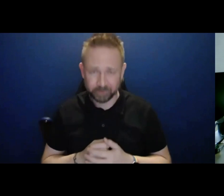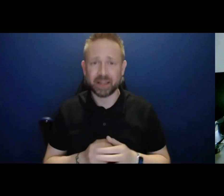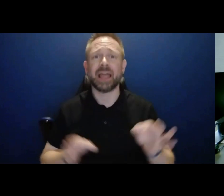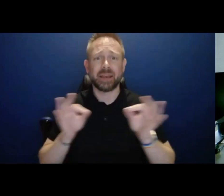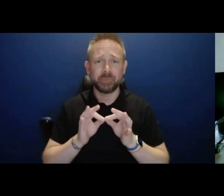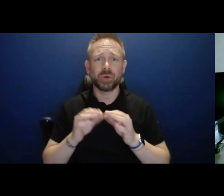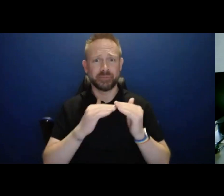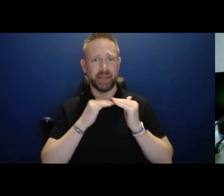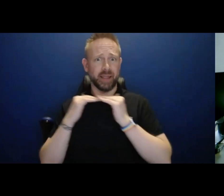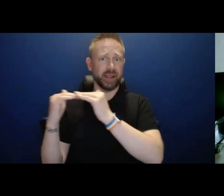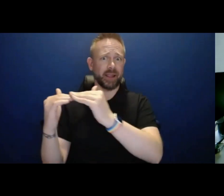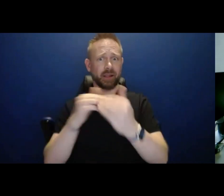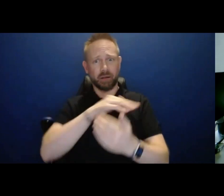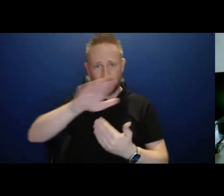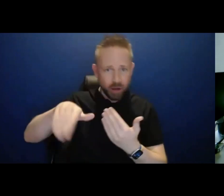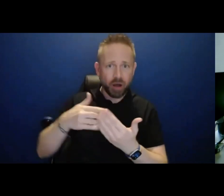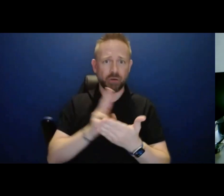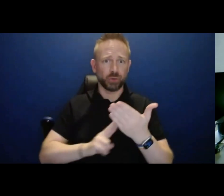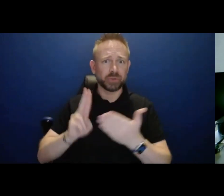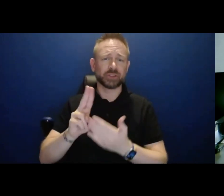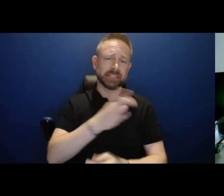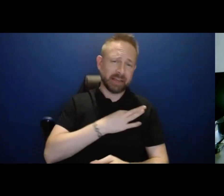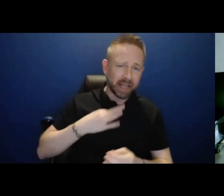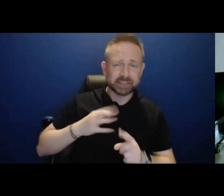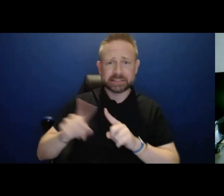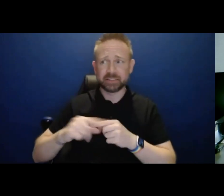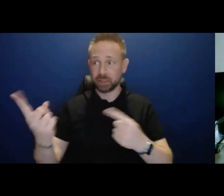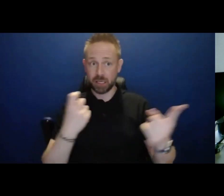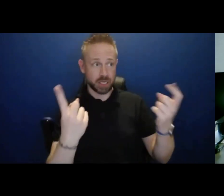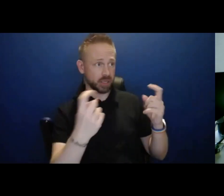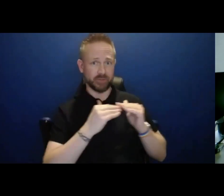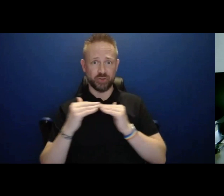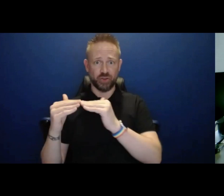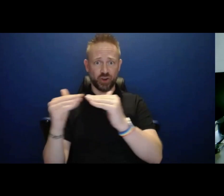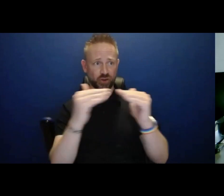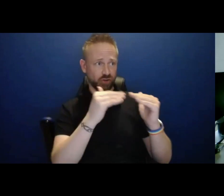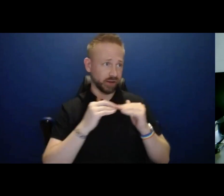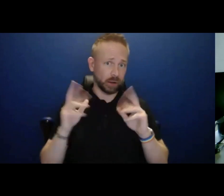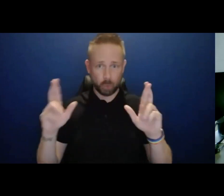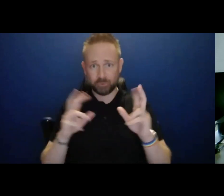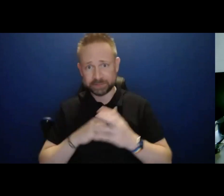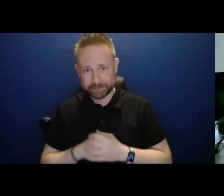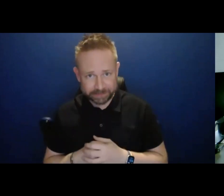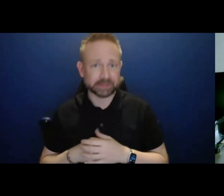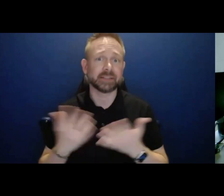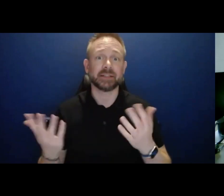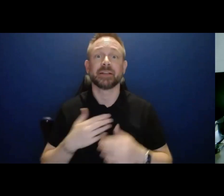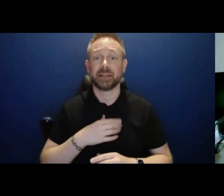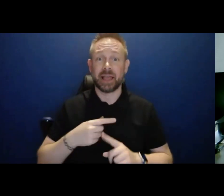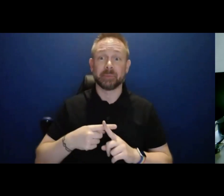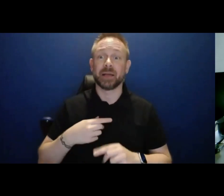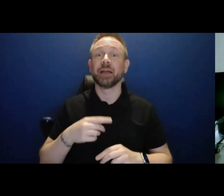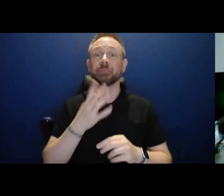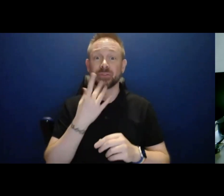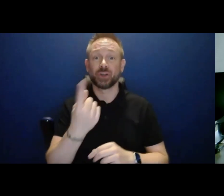we'll, we'll try to keep our answers fulsome yet succinct. Um, and if, uh, if you can do the same with your questions, that will allow us to get